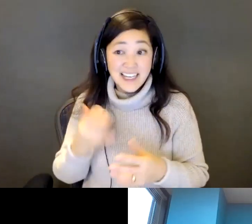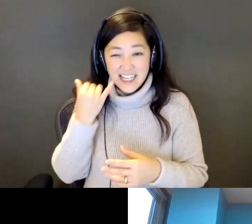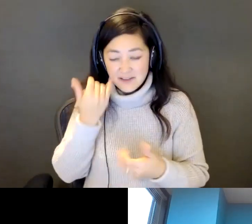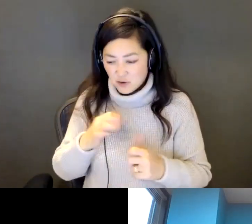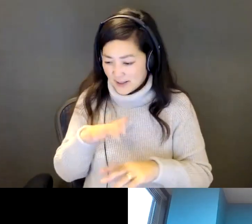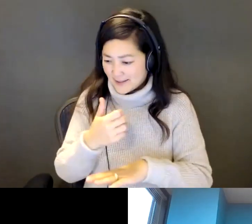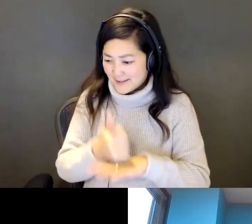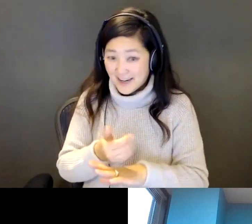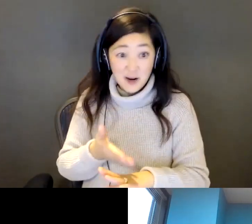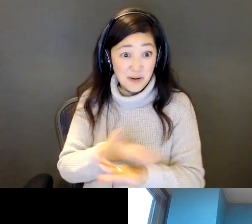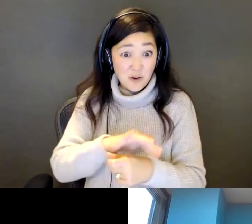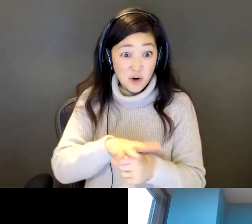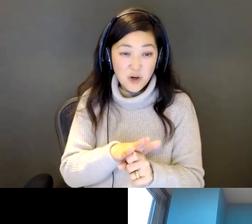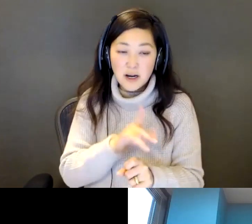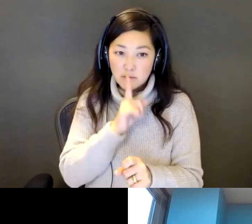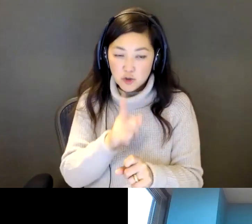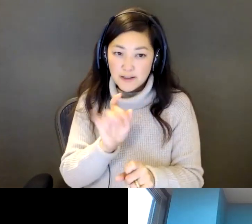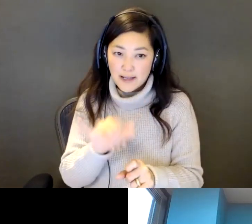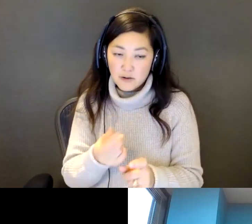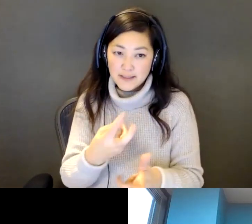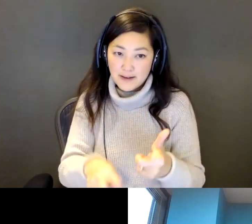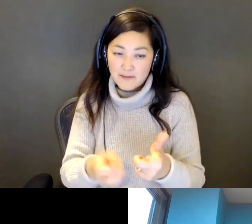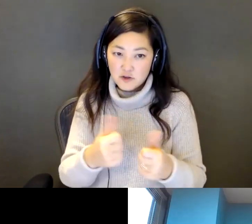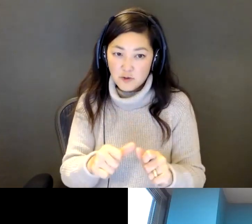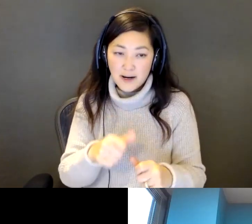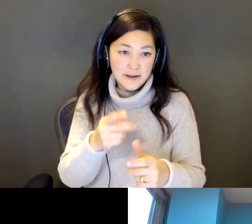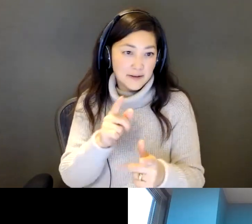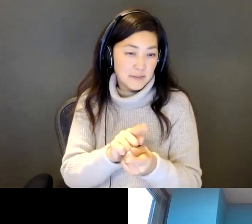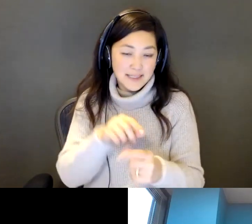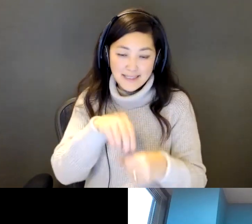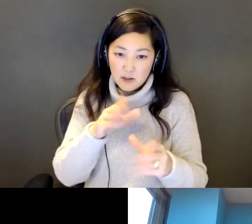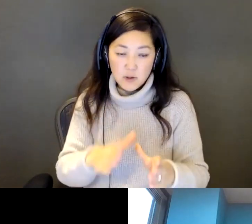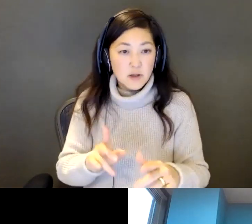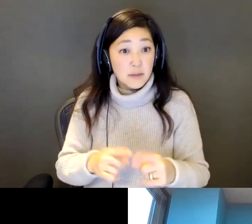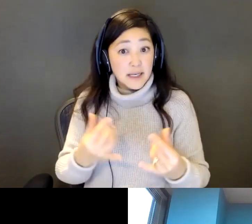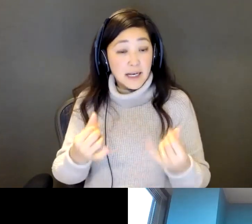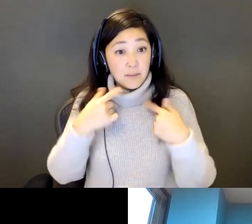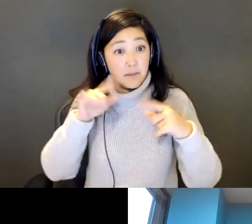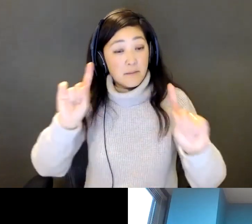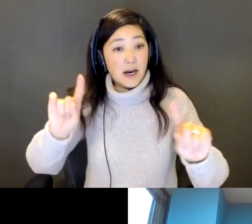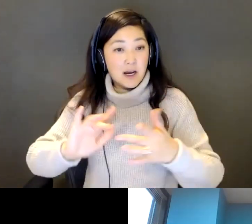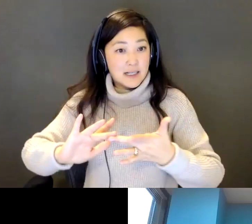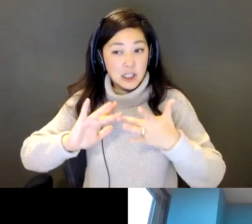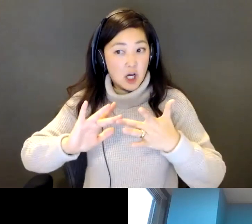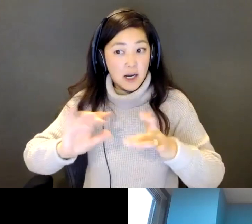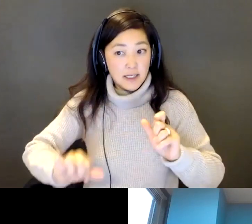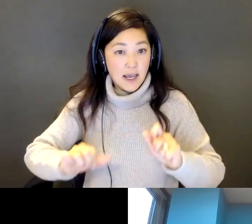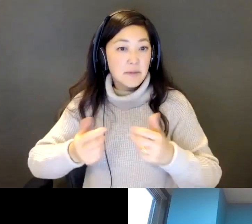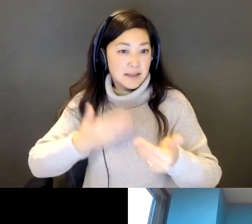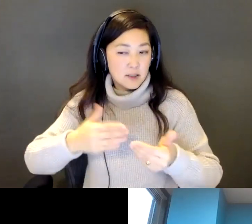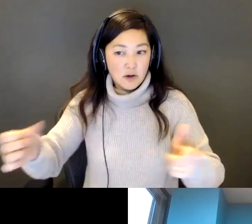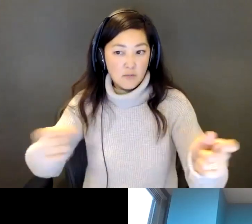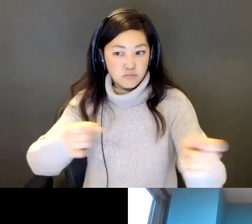imagine would have been a lot more challenging, but just given where we were with everyone online, I think really helped facilitate that process.